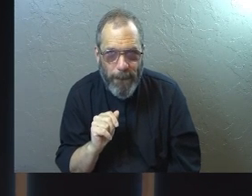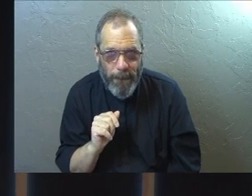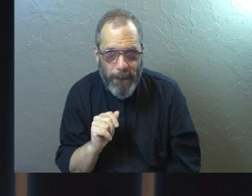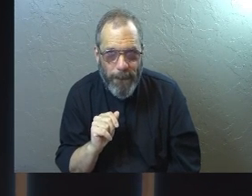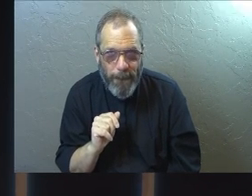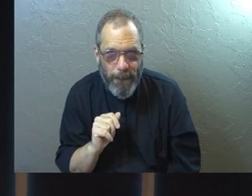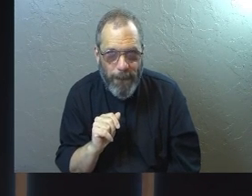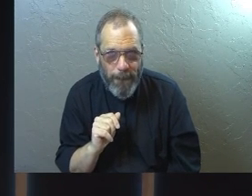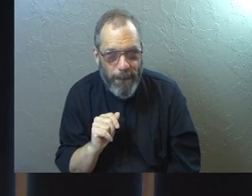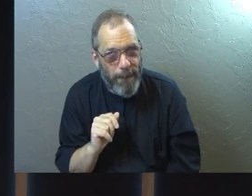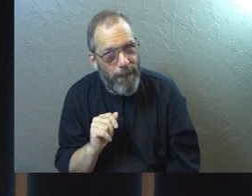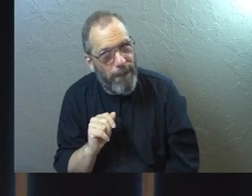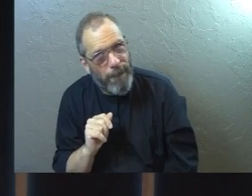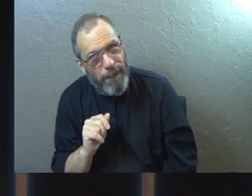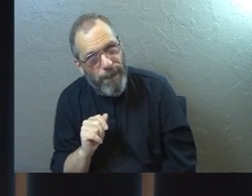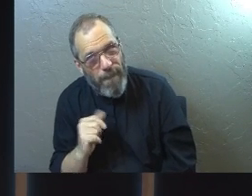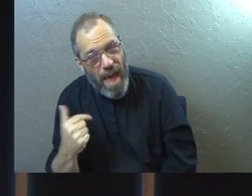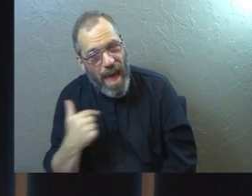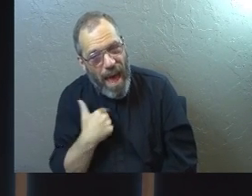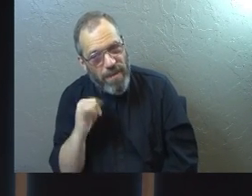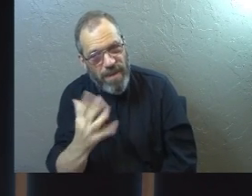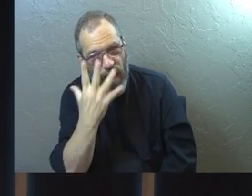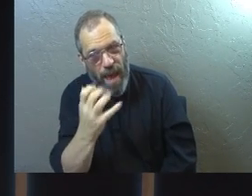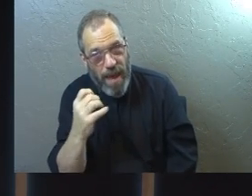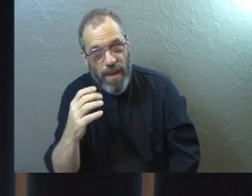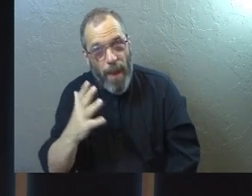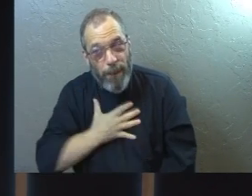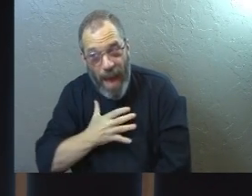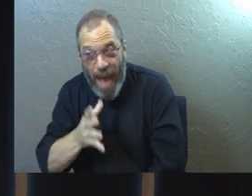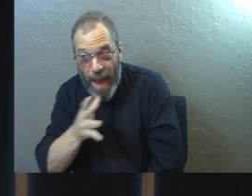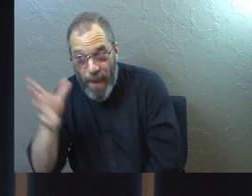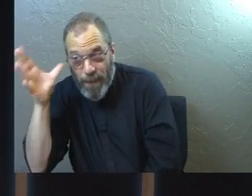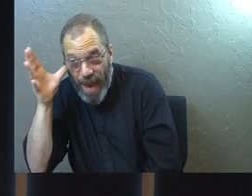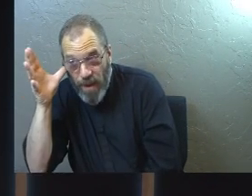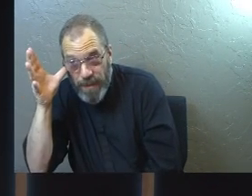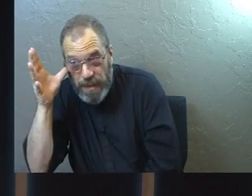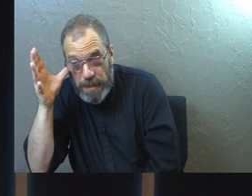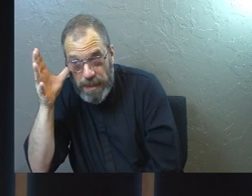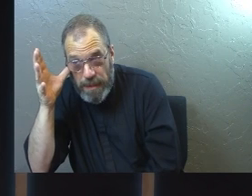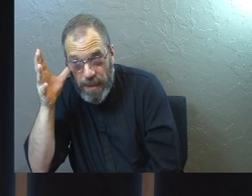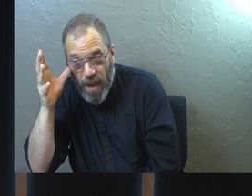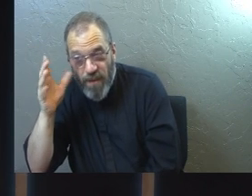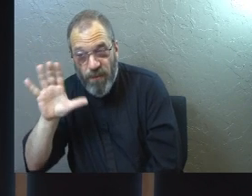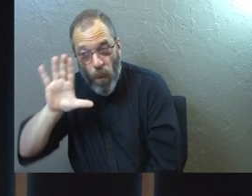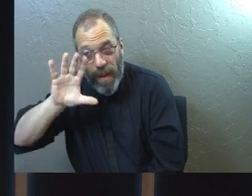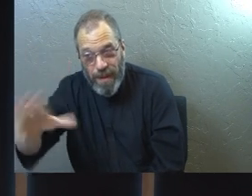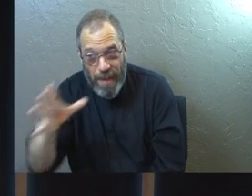I'll give you one more shot at that. I'm still angry at my parents for what their parents did to them.